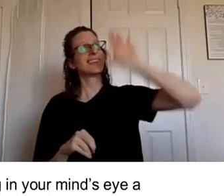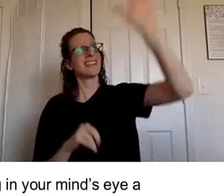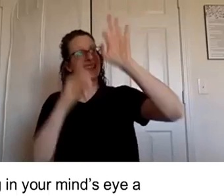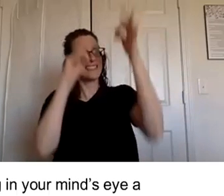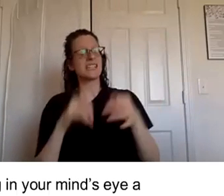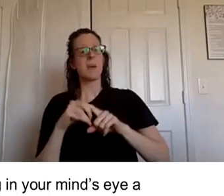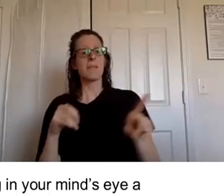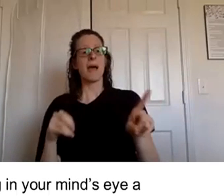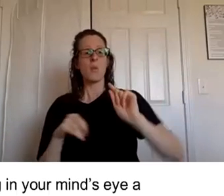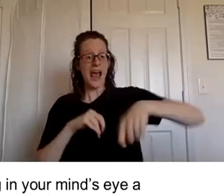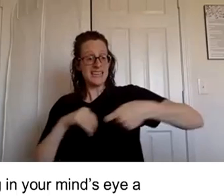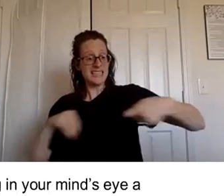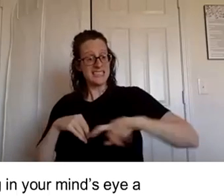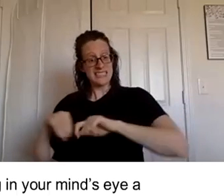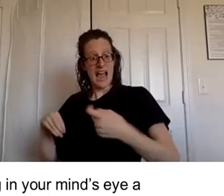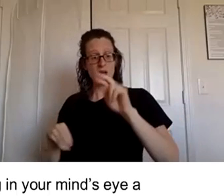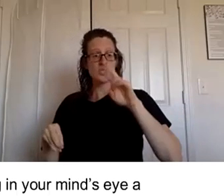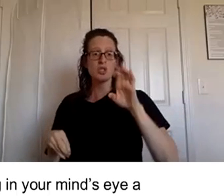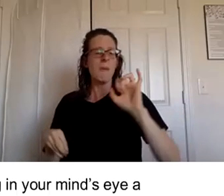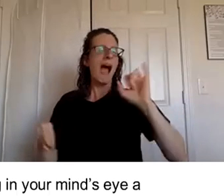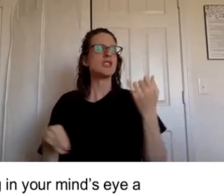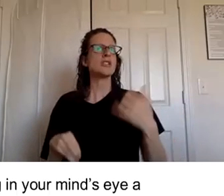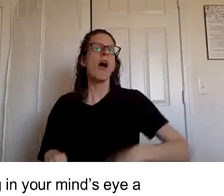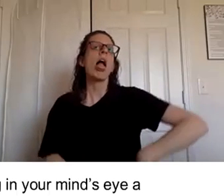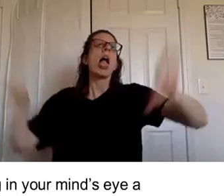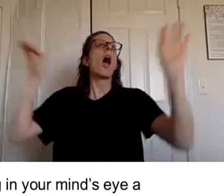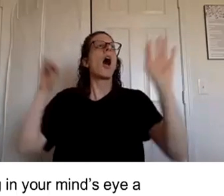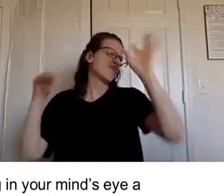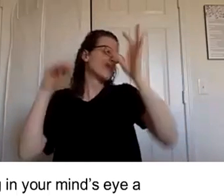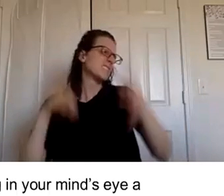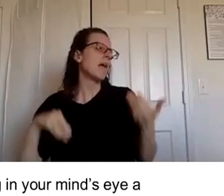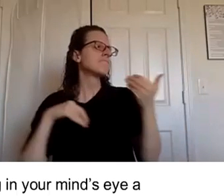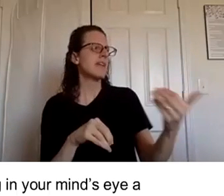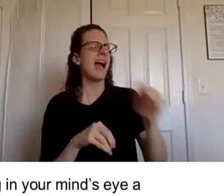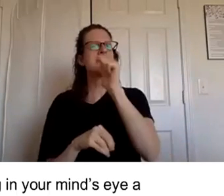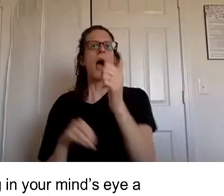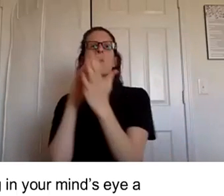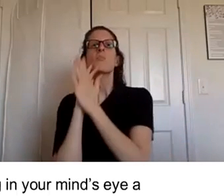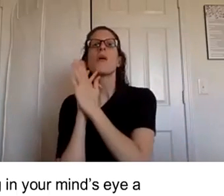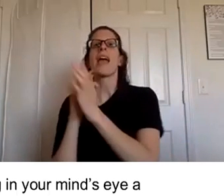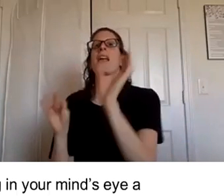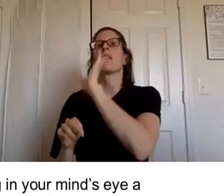got my tubes tied i did it on a whim it i didn't pray about it i didn't think about it so